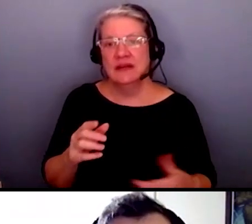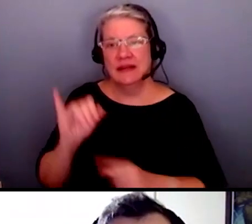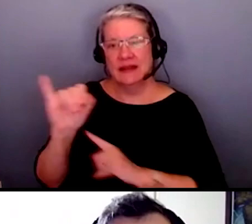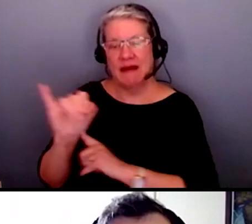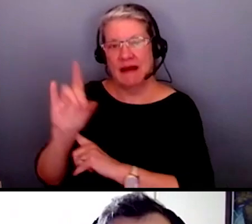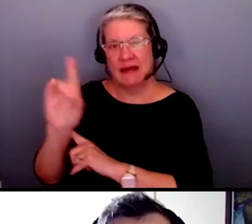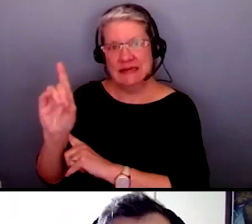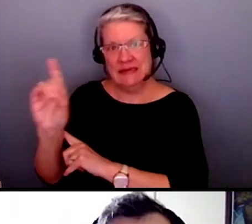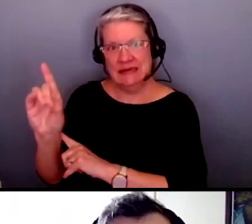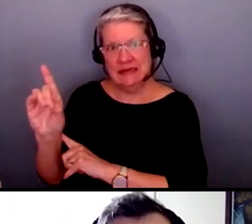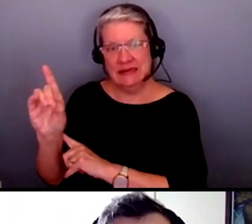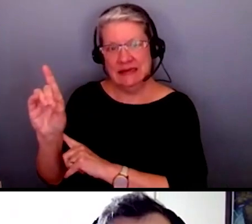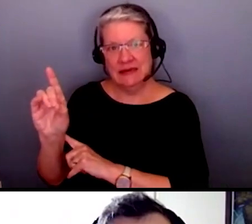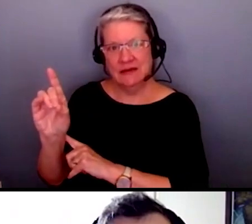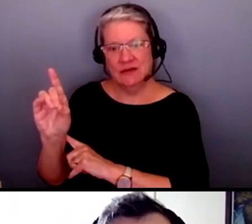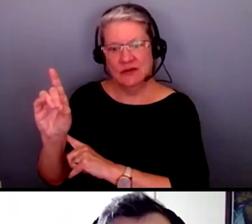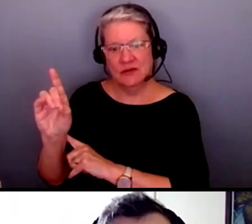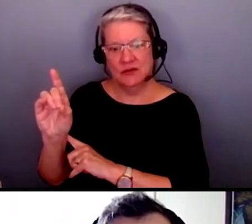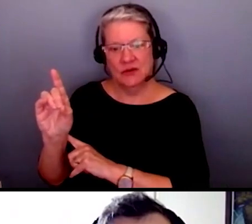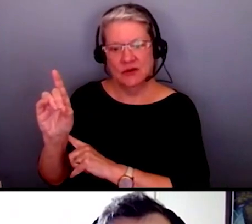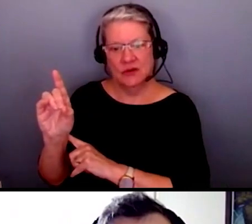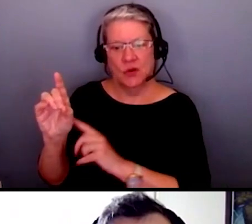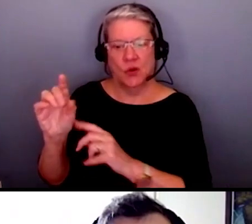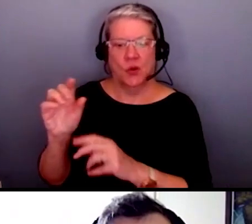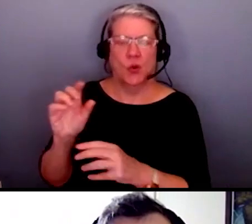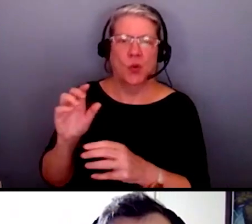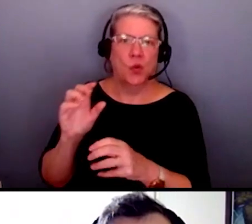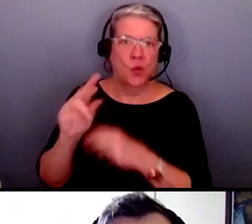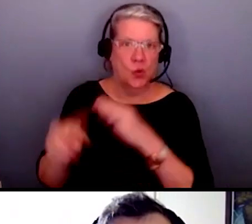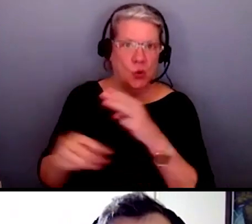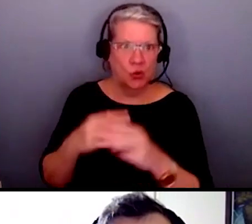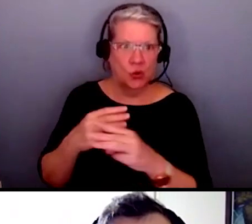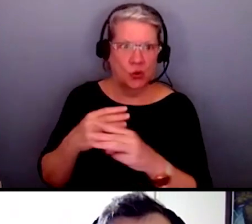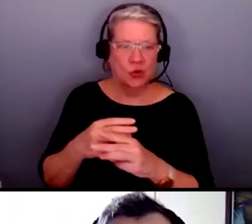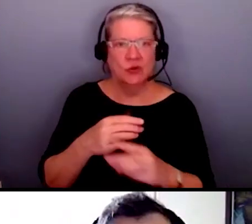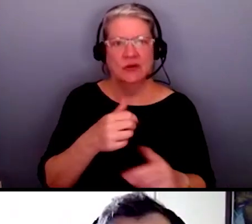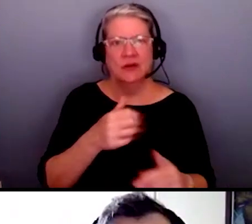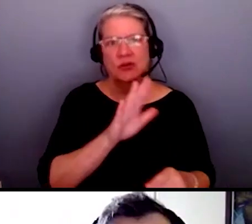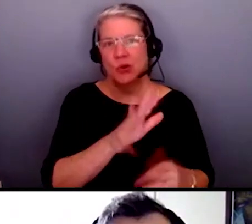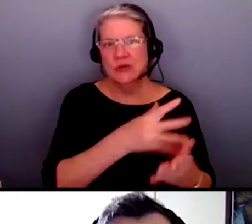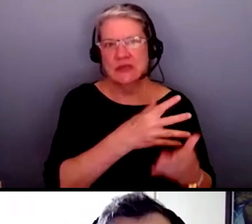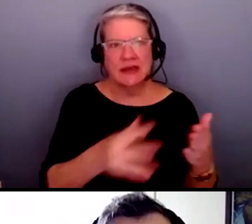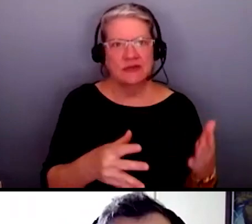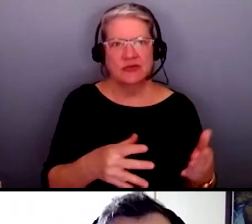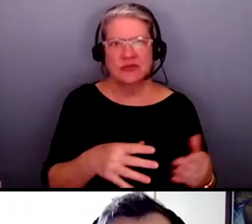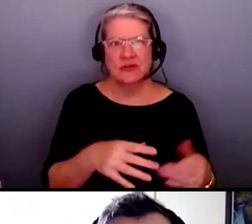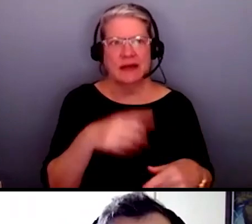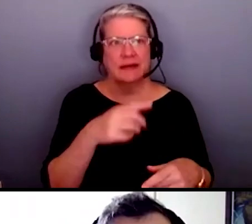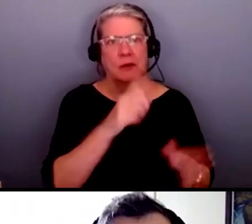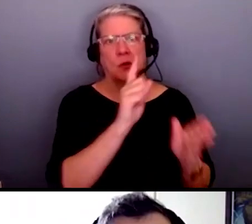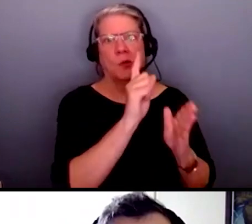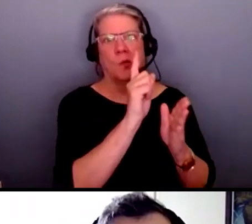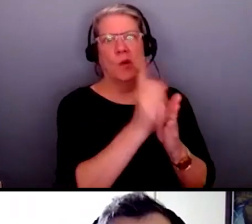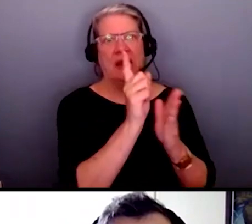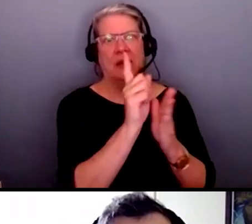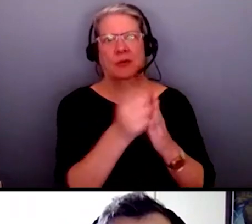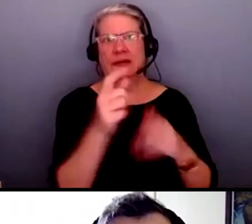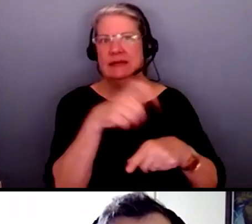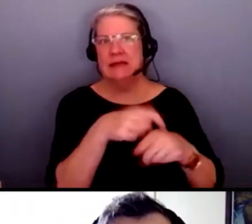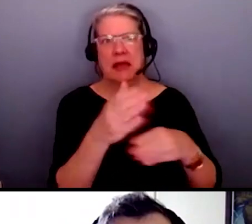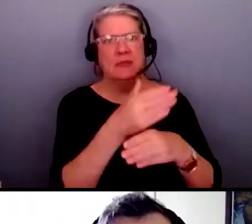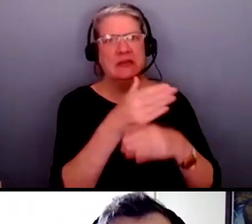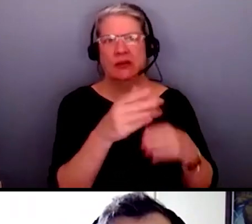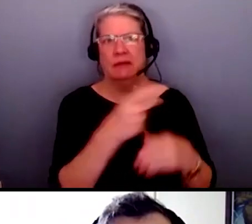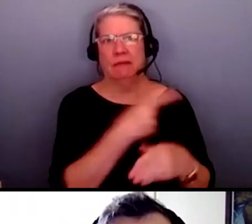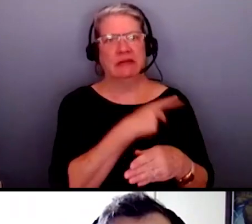world is that i know you guys your schedulers have you to the minute you don't have a lot of time in between